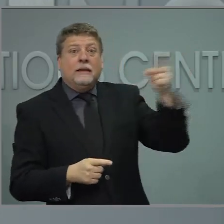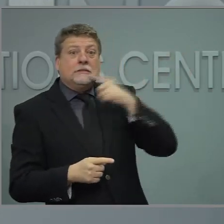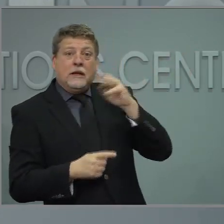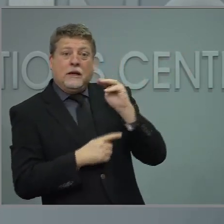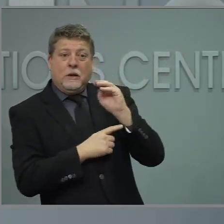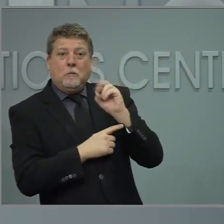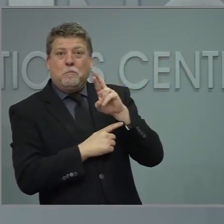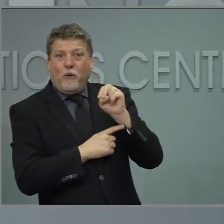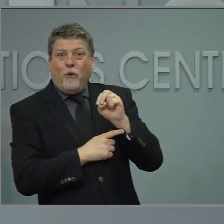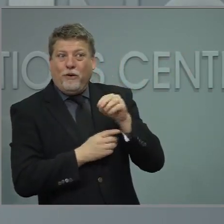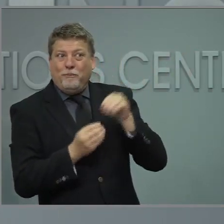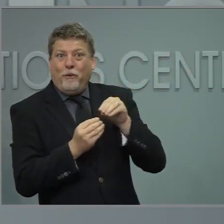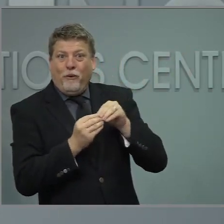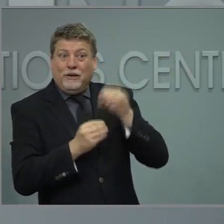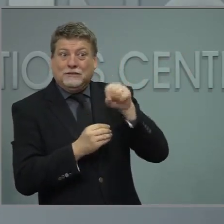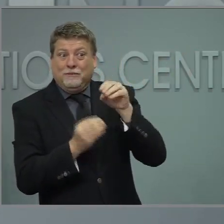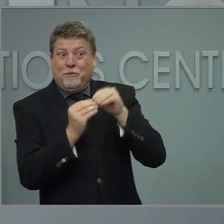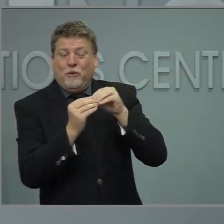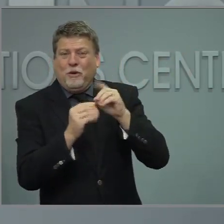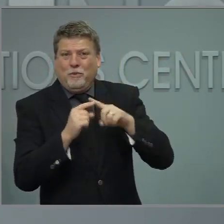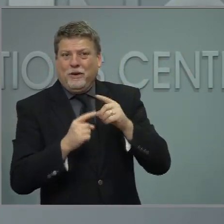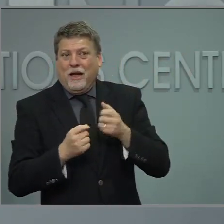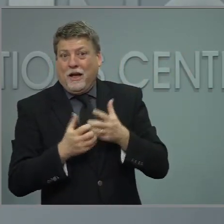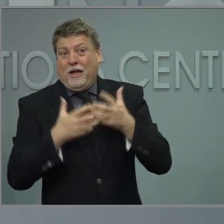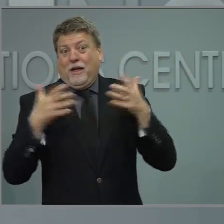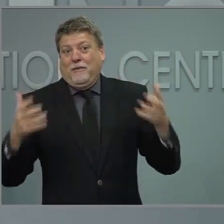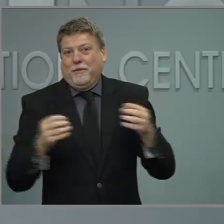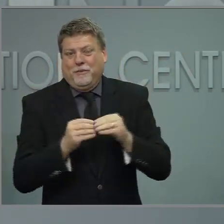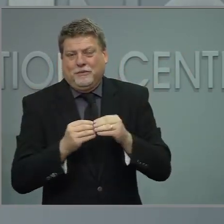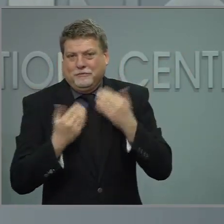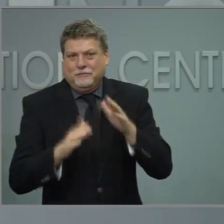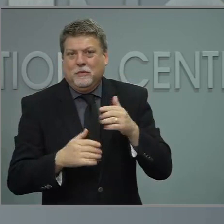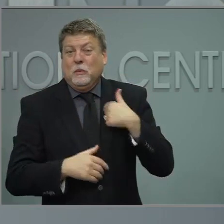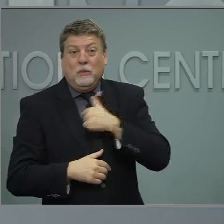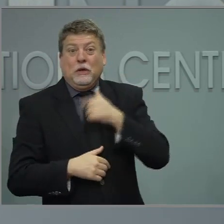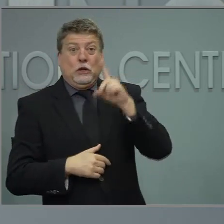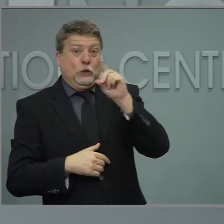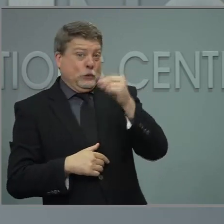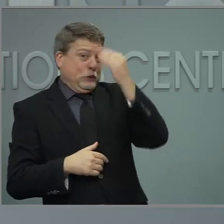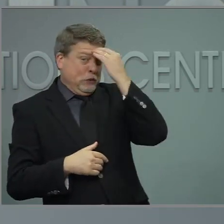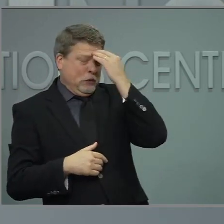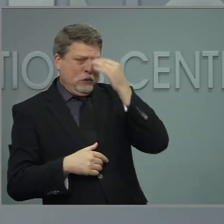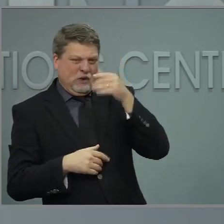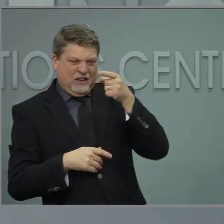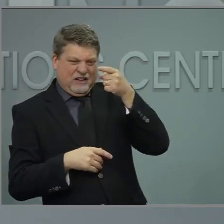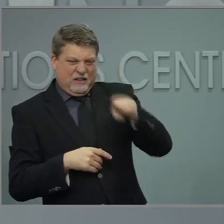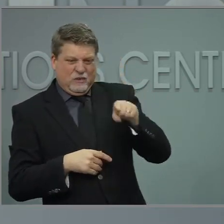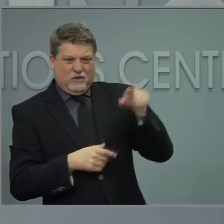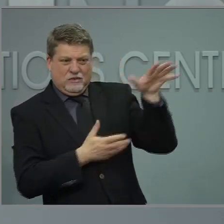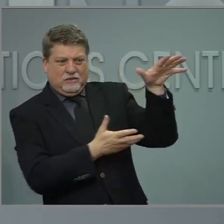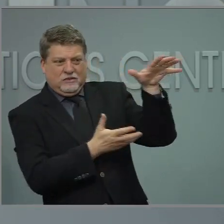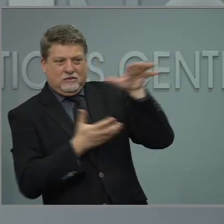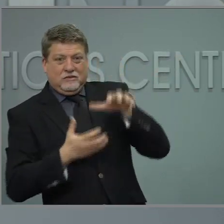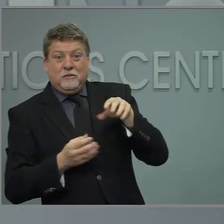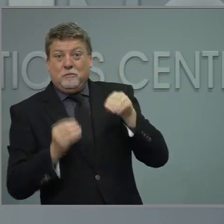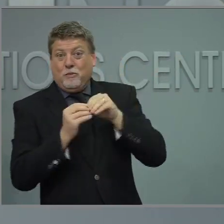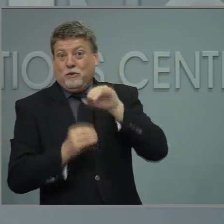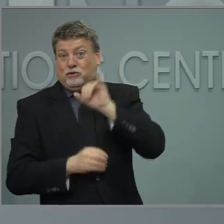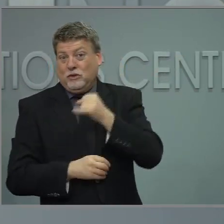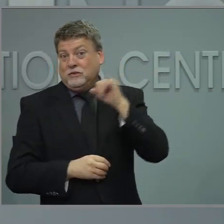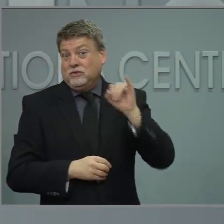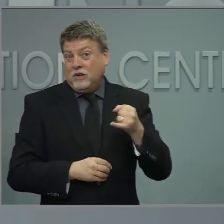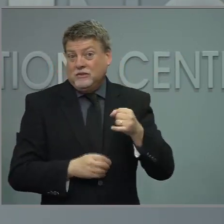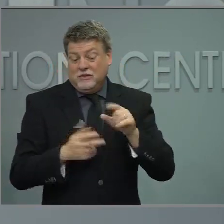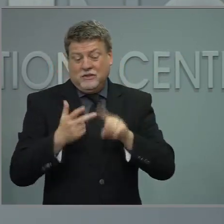but even as we look into this next week, and we're going to get another delivery of Johnson and Johnson vaccines.